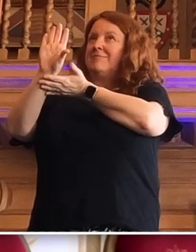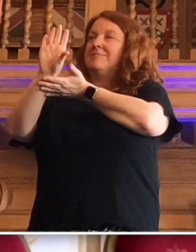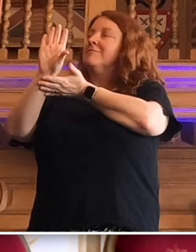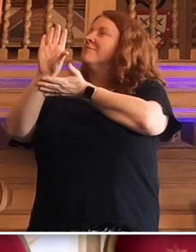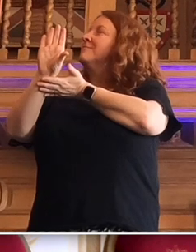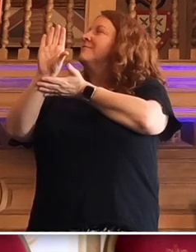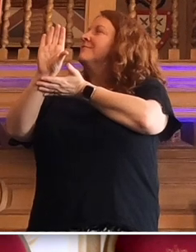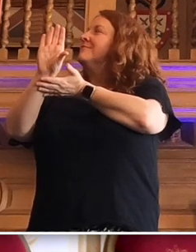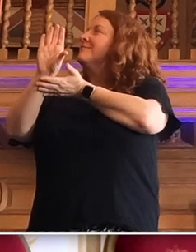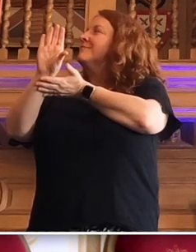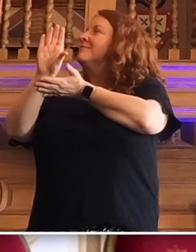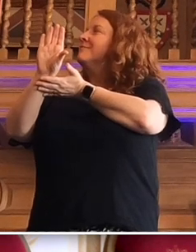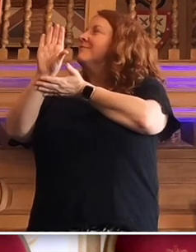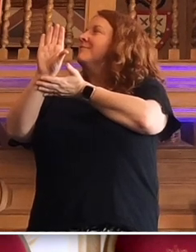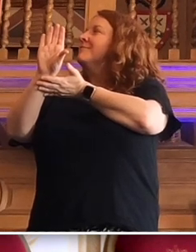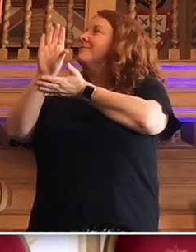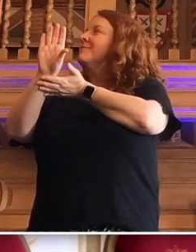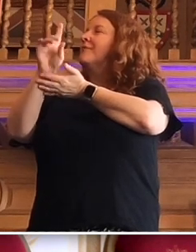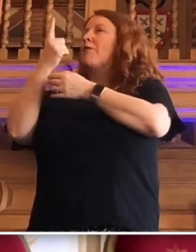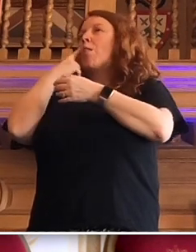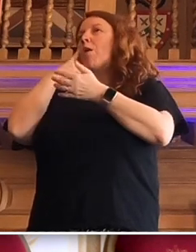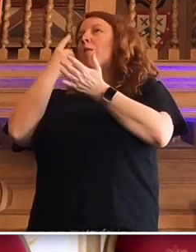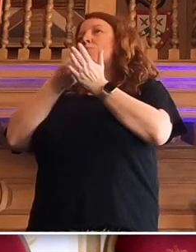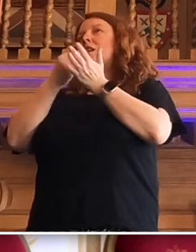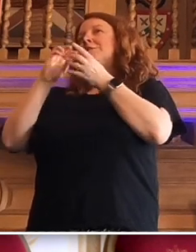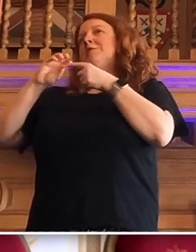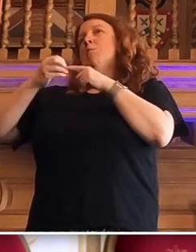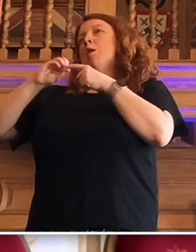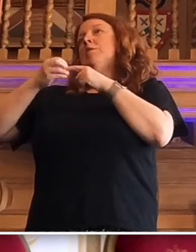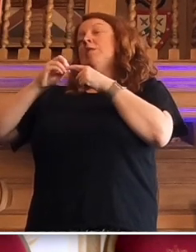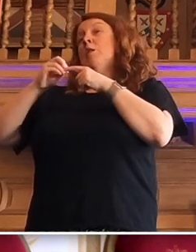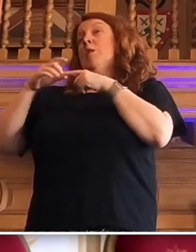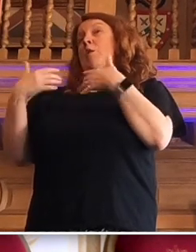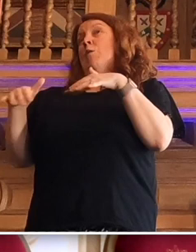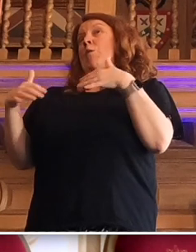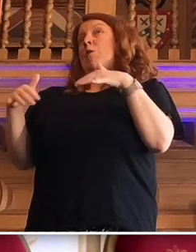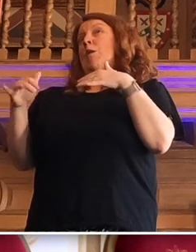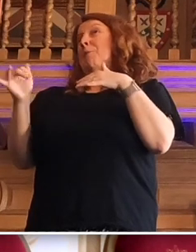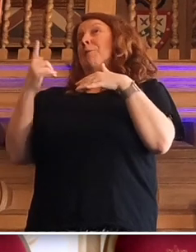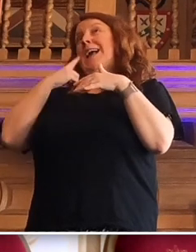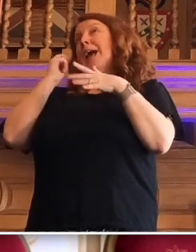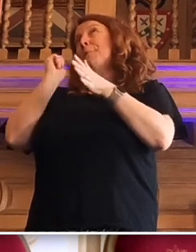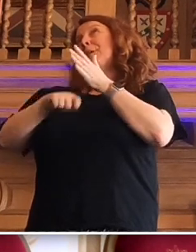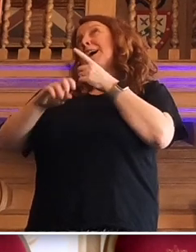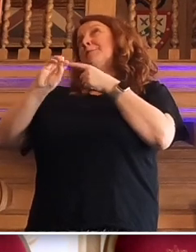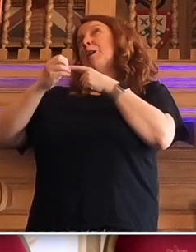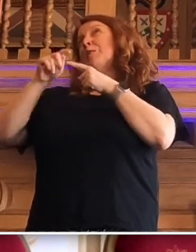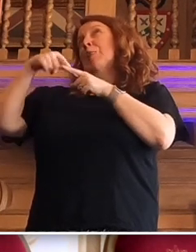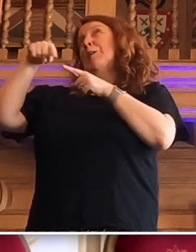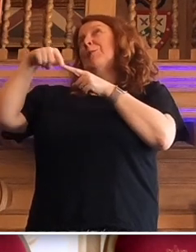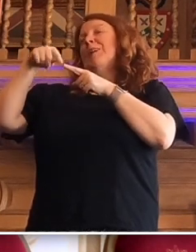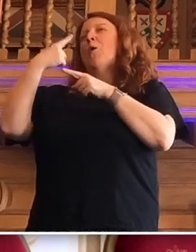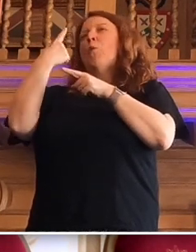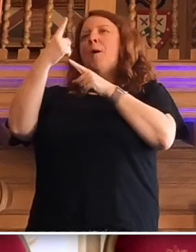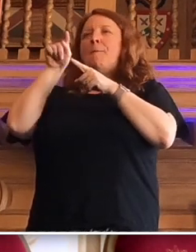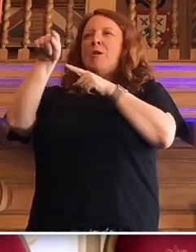Have you looked at the price of tomatoes lately? And you think, God, maybe I can't buy tomatoes this week. £1.3